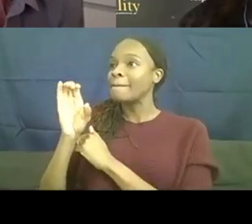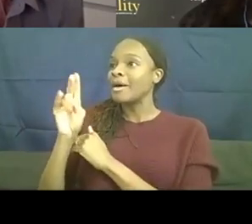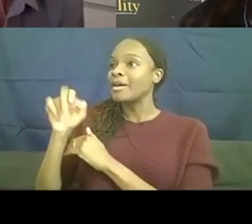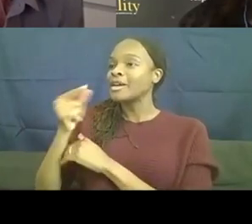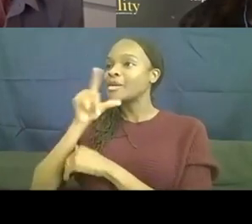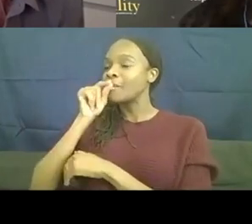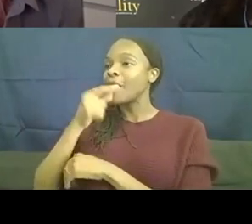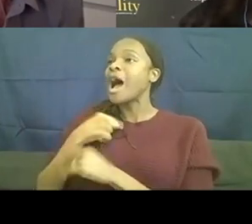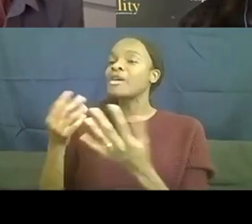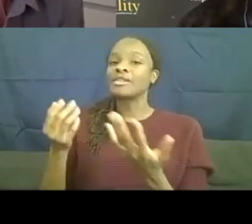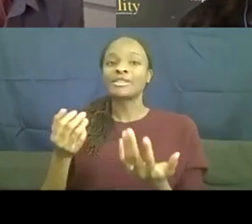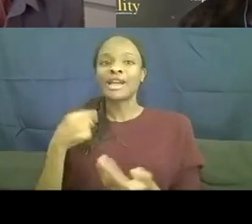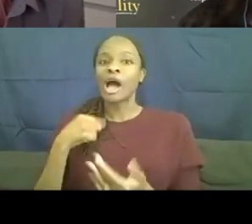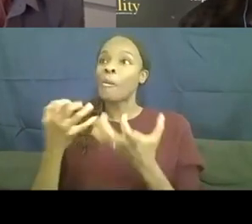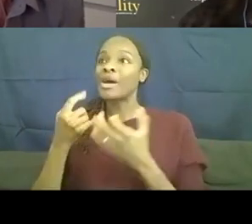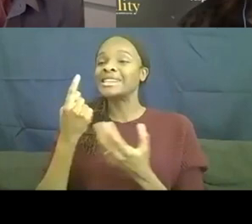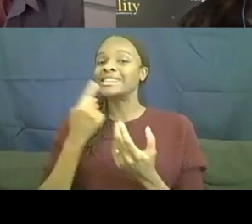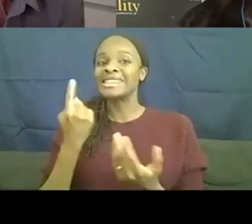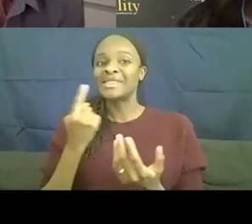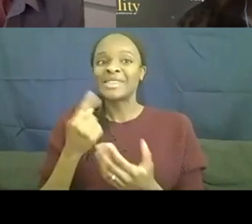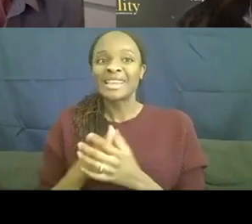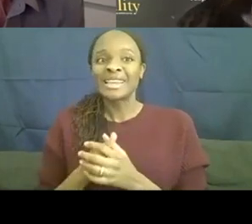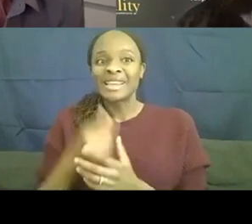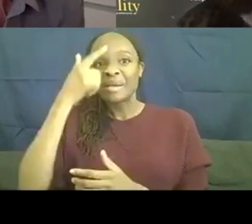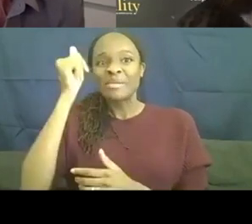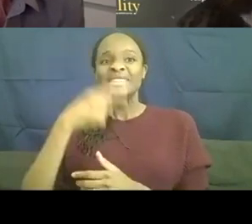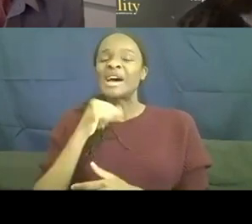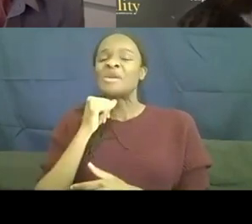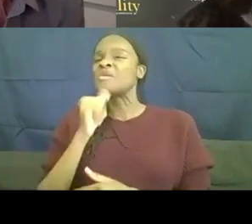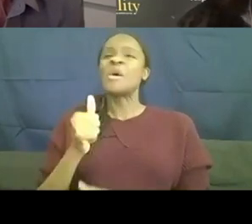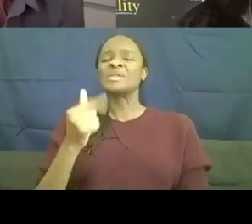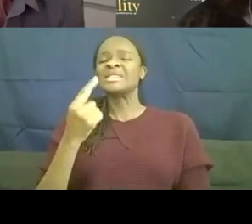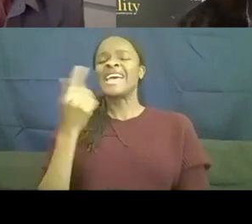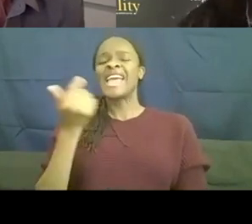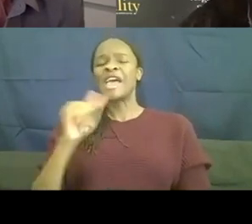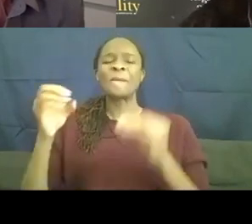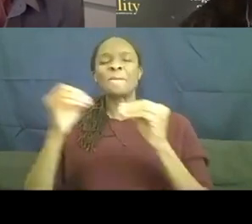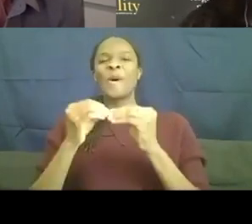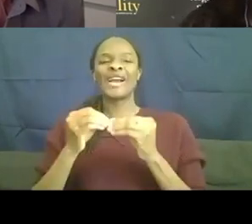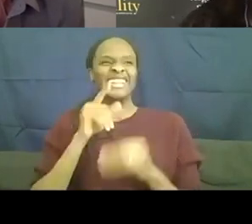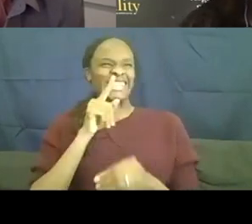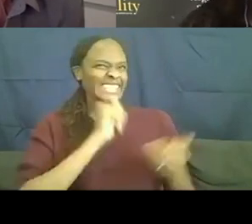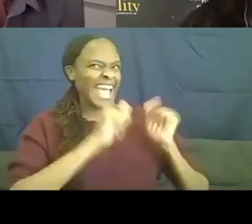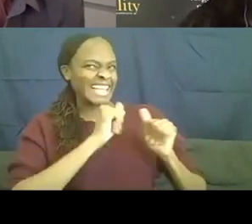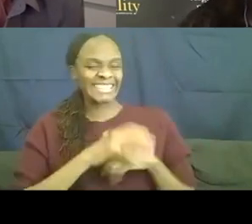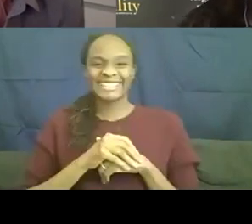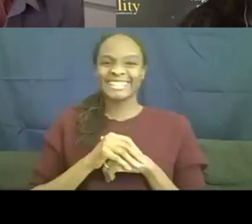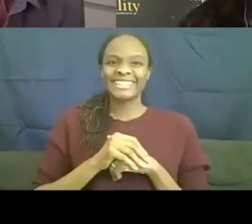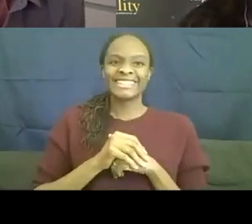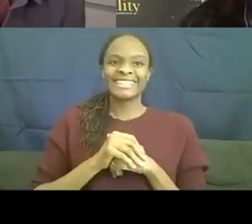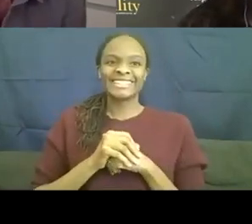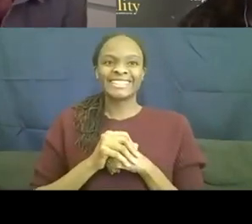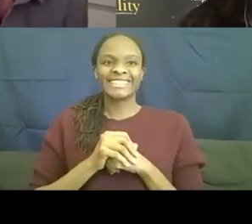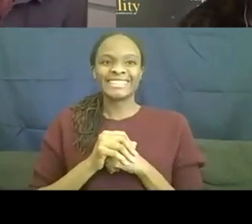Oh, this is, he's acting. Because I ain't gonna be saying no more. So tune in.